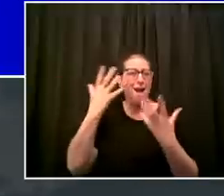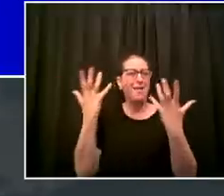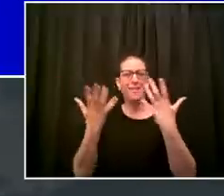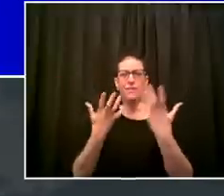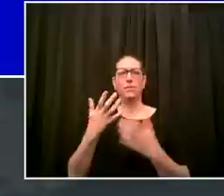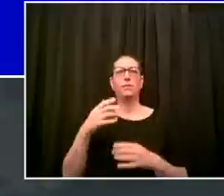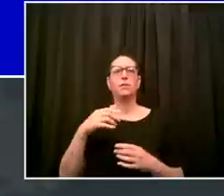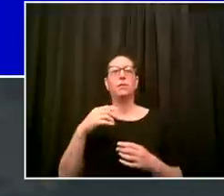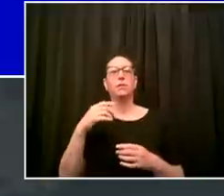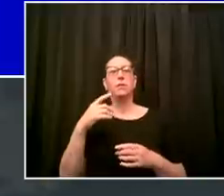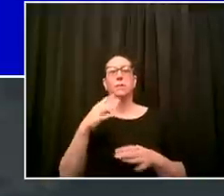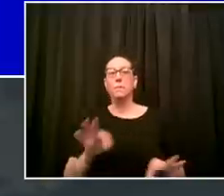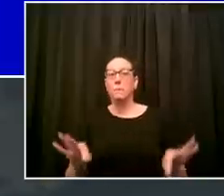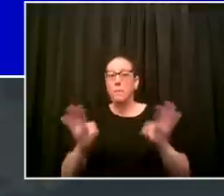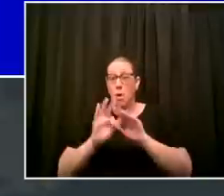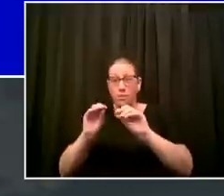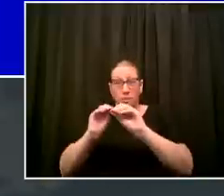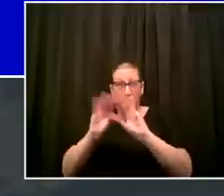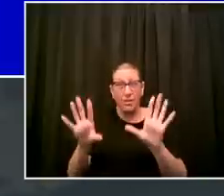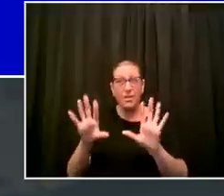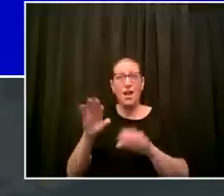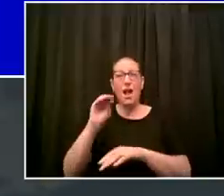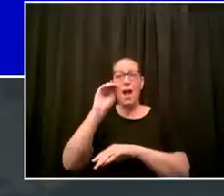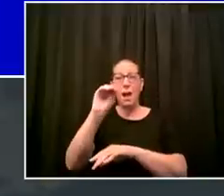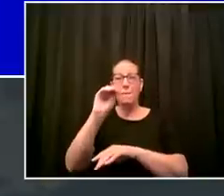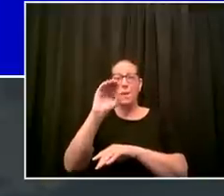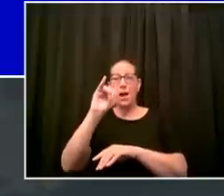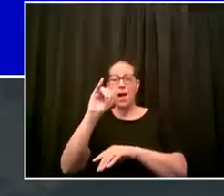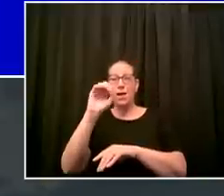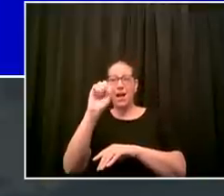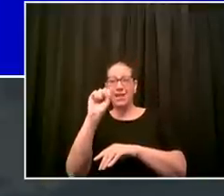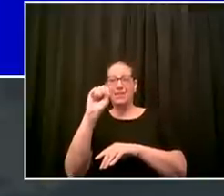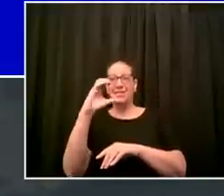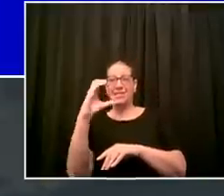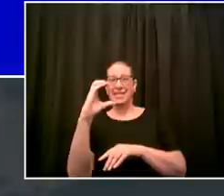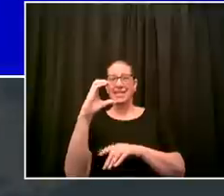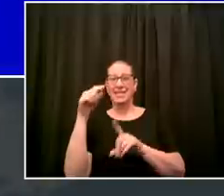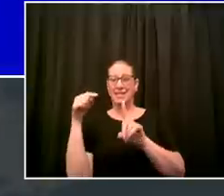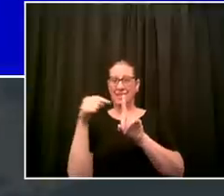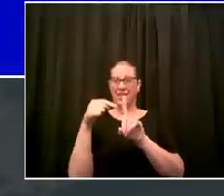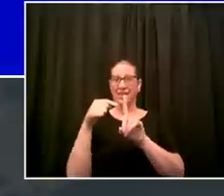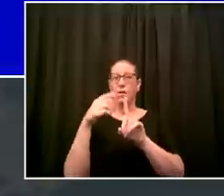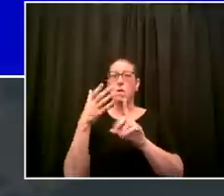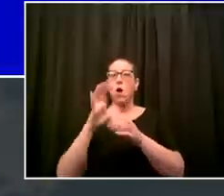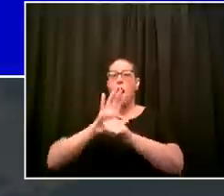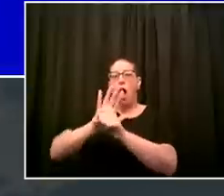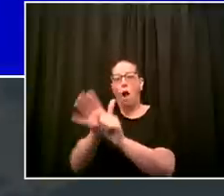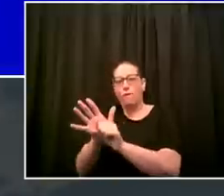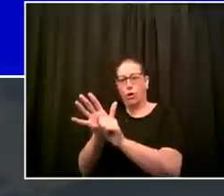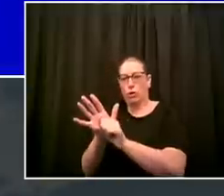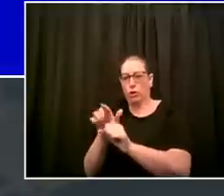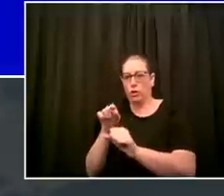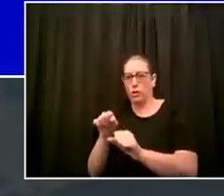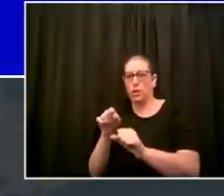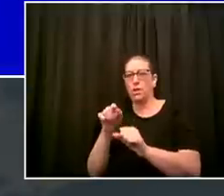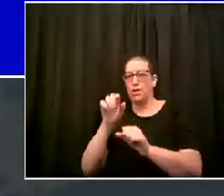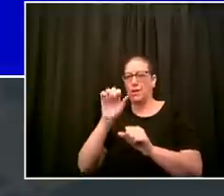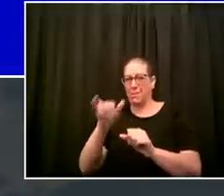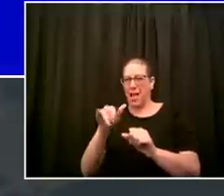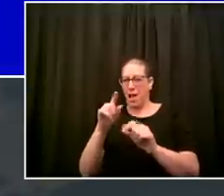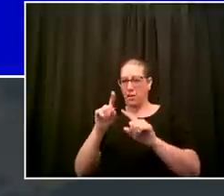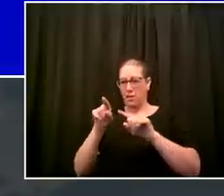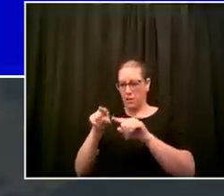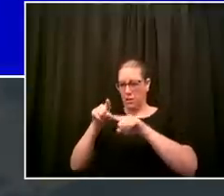fight misc so that means the hygiene the washing hands the the hand sanitizer the coughing